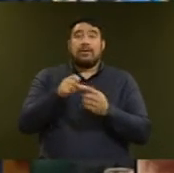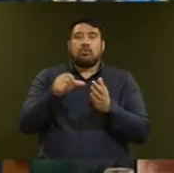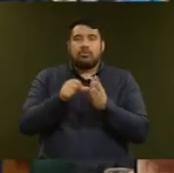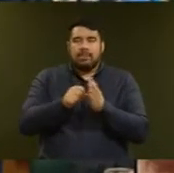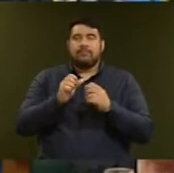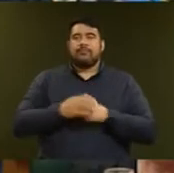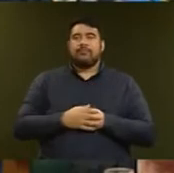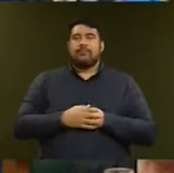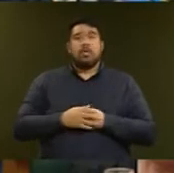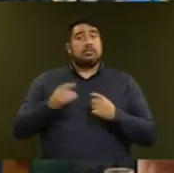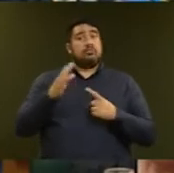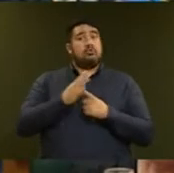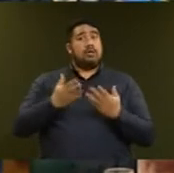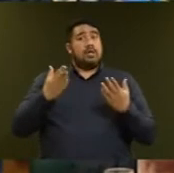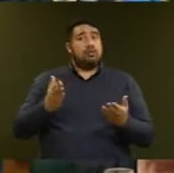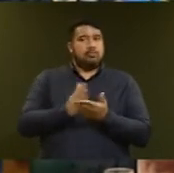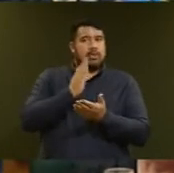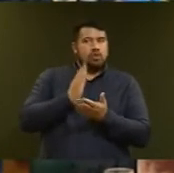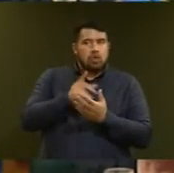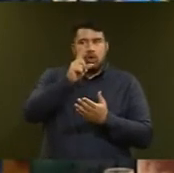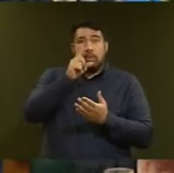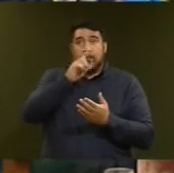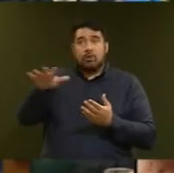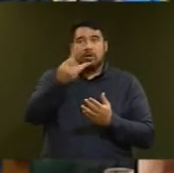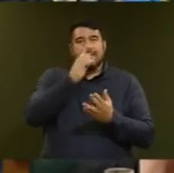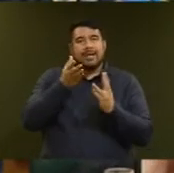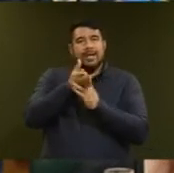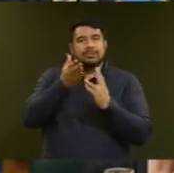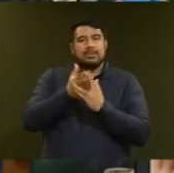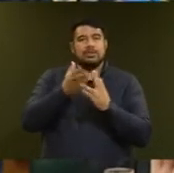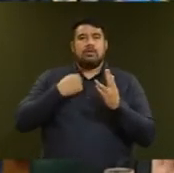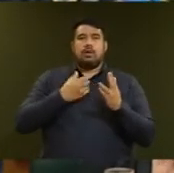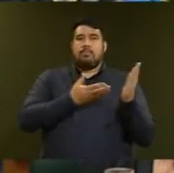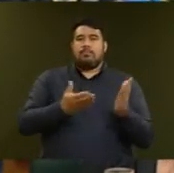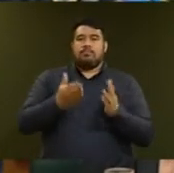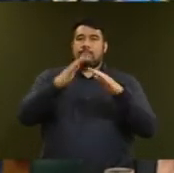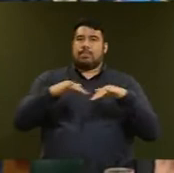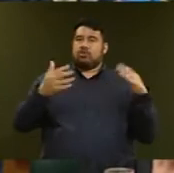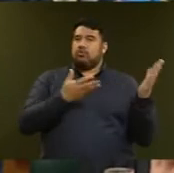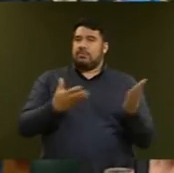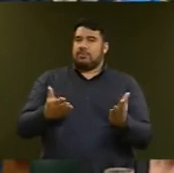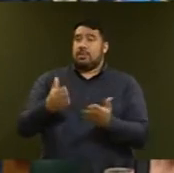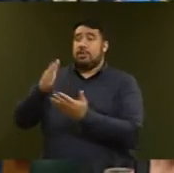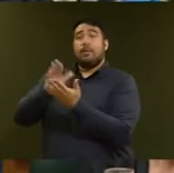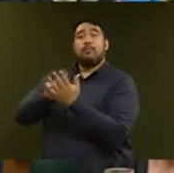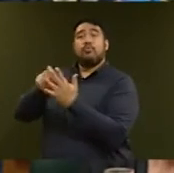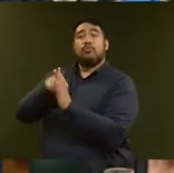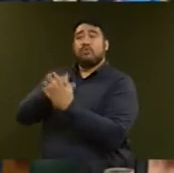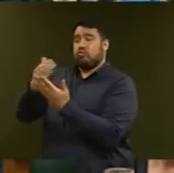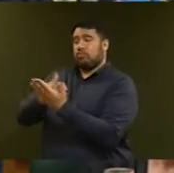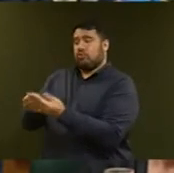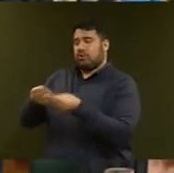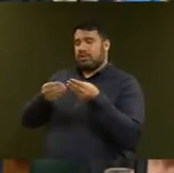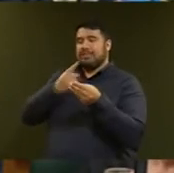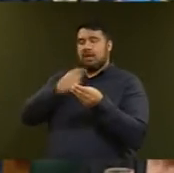critical public services. In its report Moody's notes that our budgetary prudence gives us significant policy flexibility